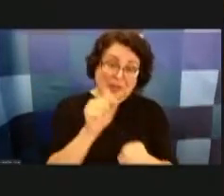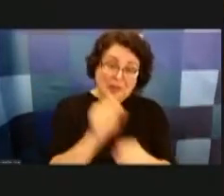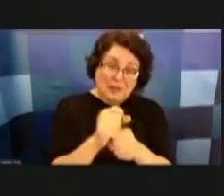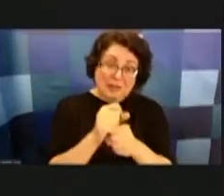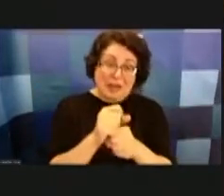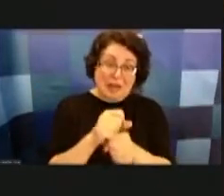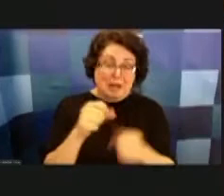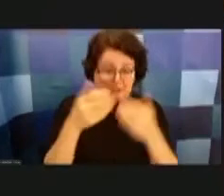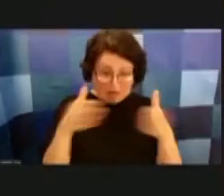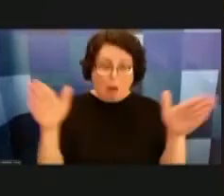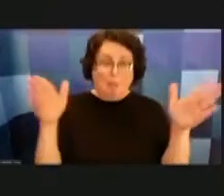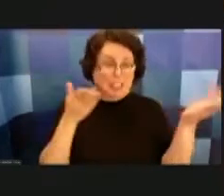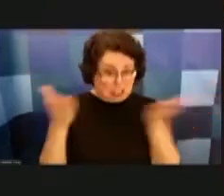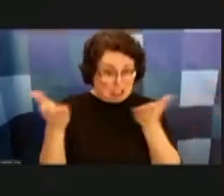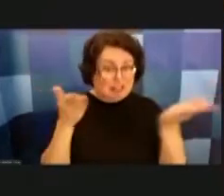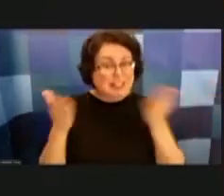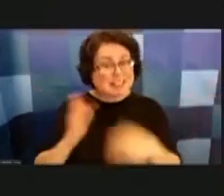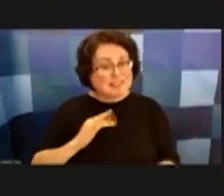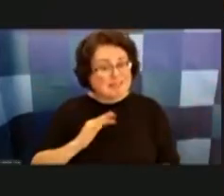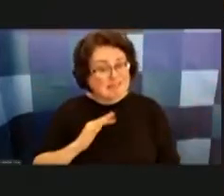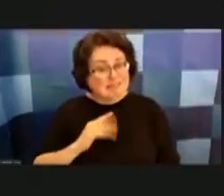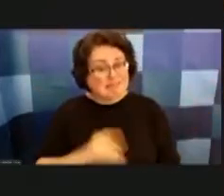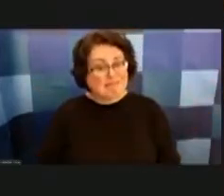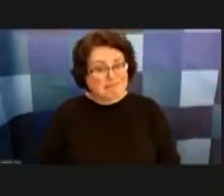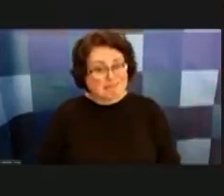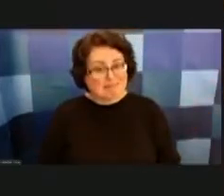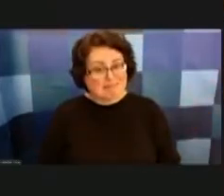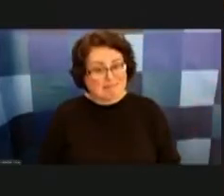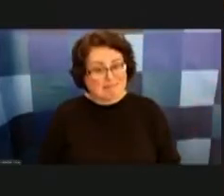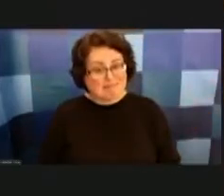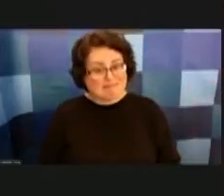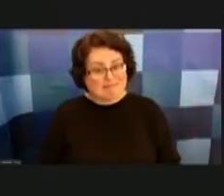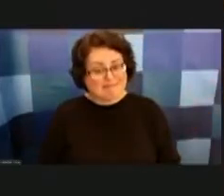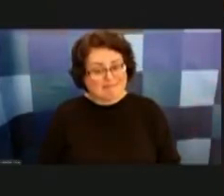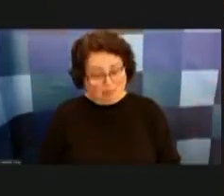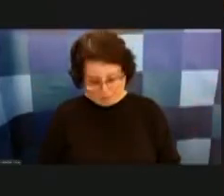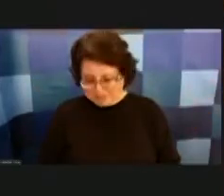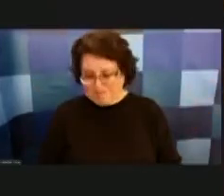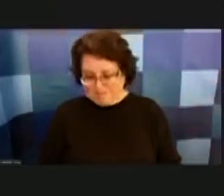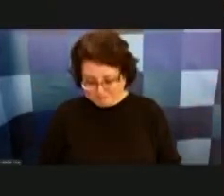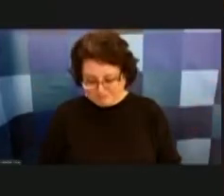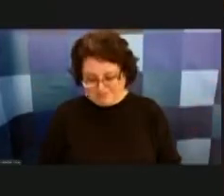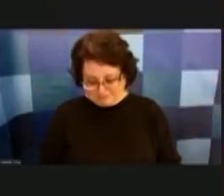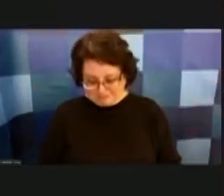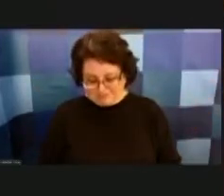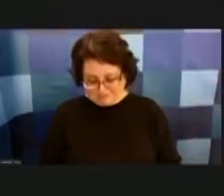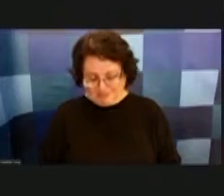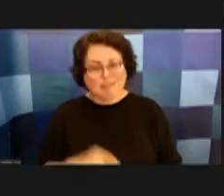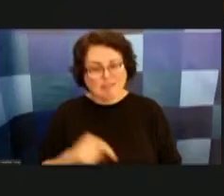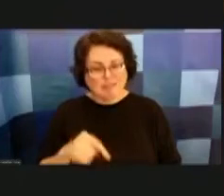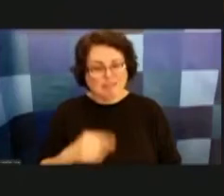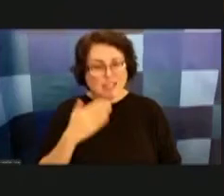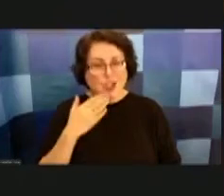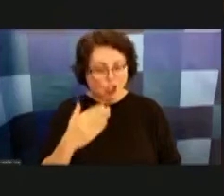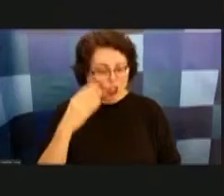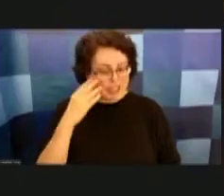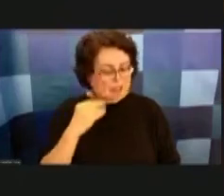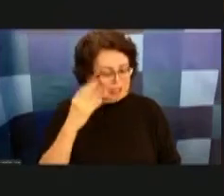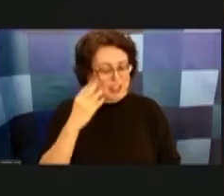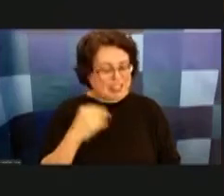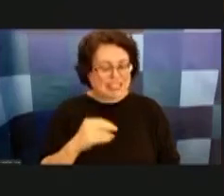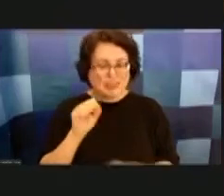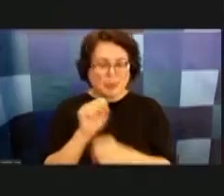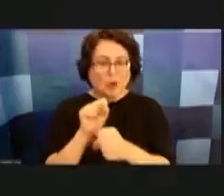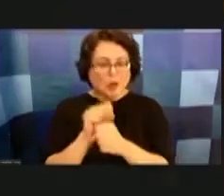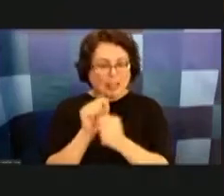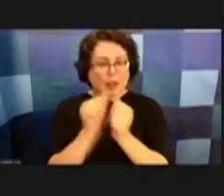and um it's been uh it's been a a good experience working with you and your